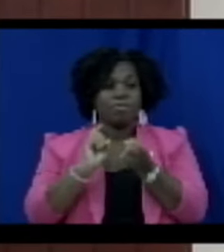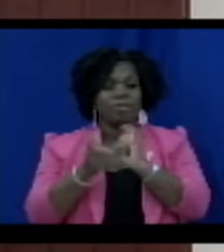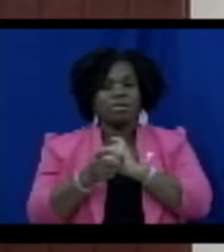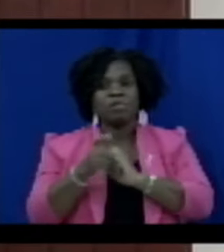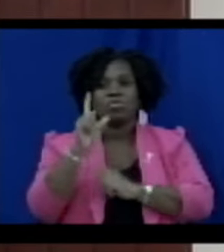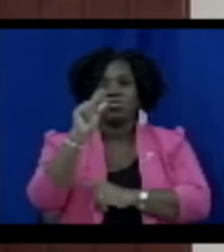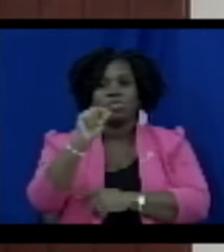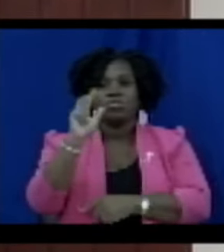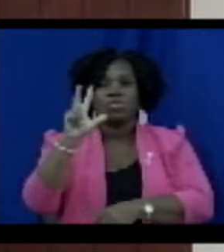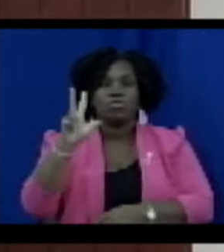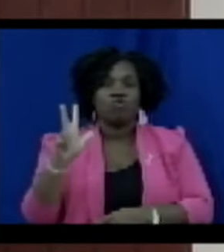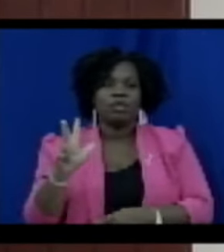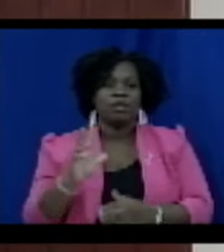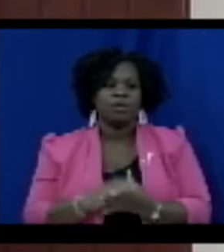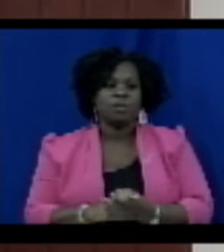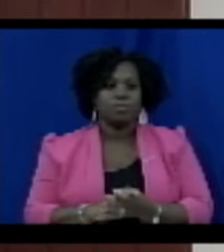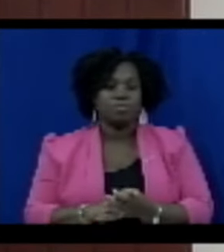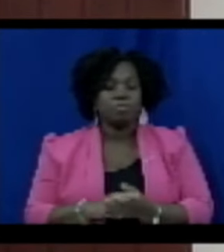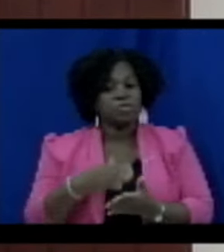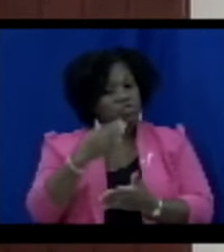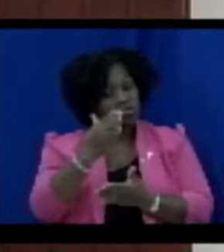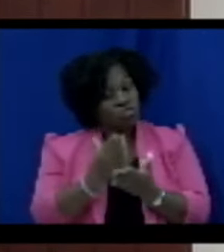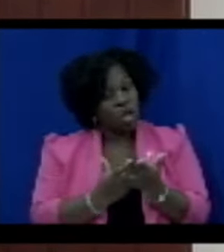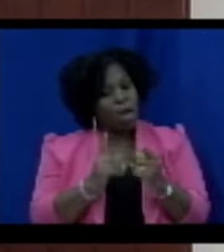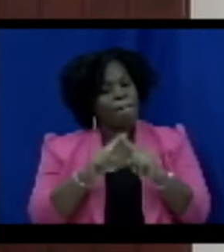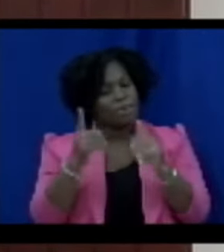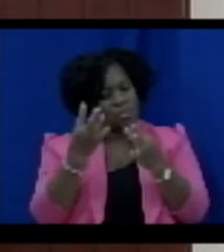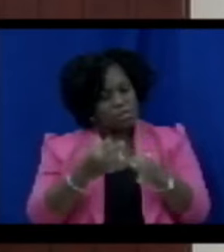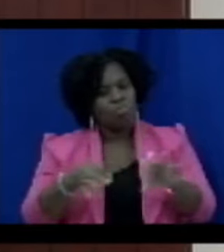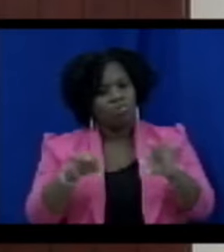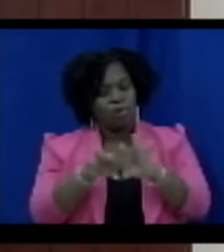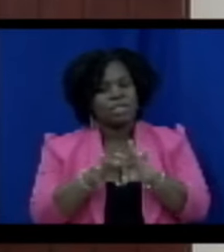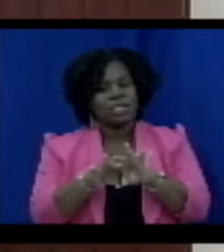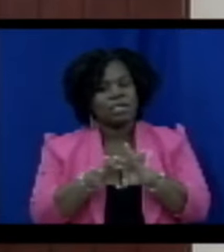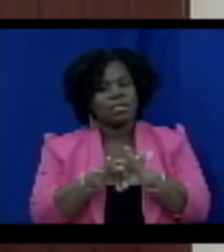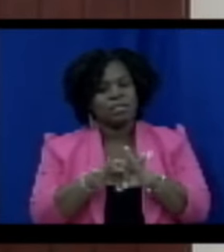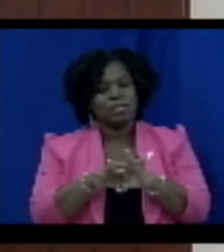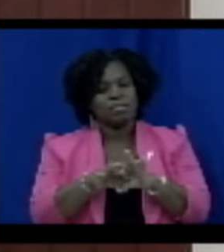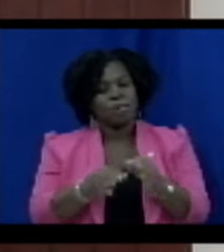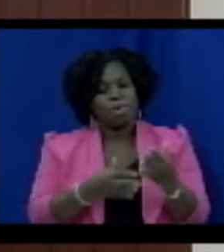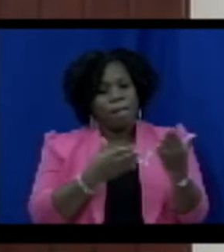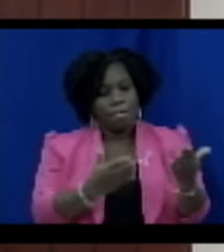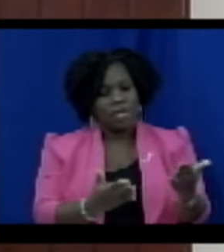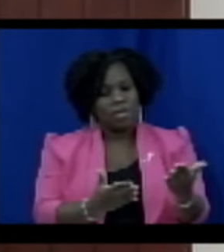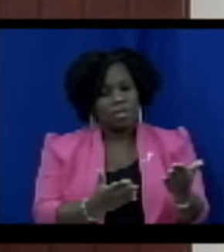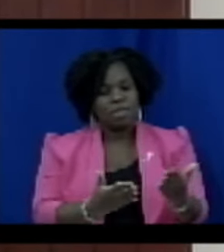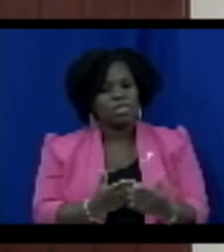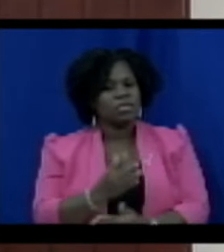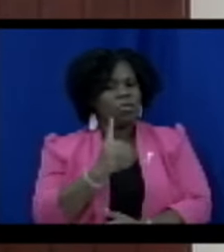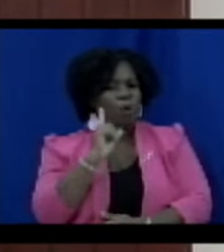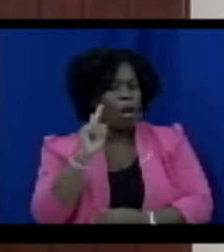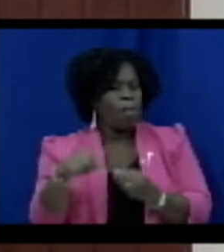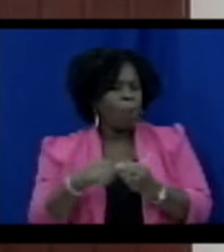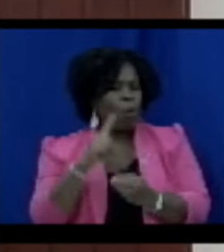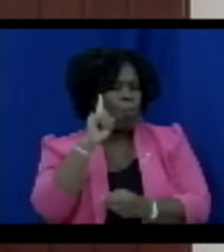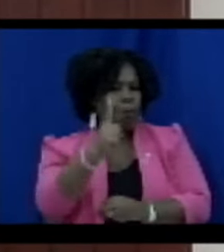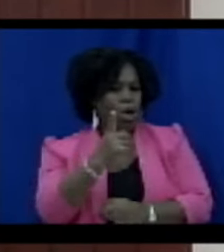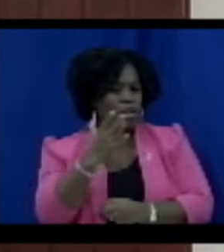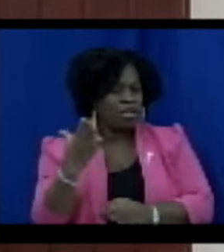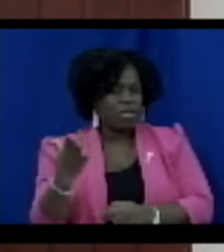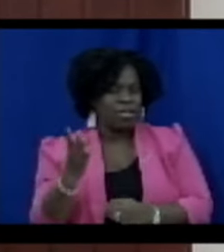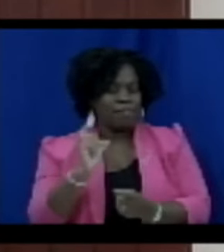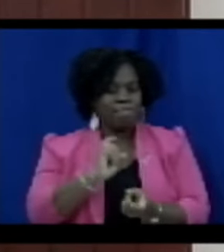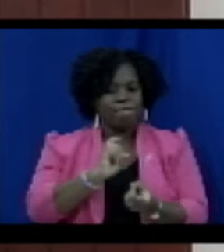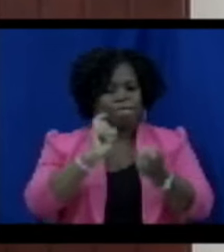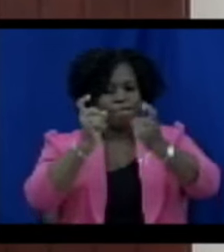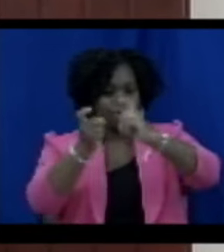Madam Speaker, this short but important bill concerns a single issue, the amendment of the